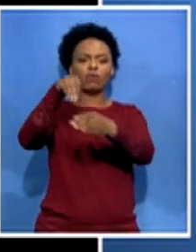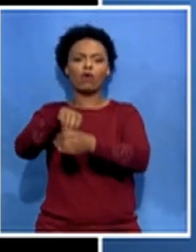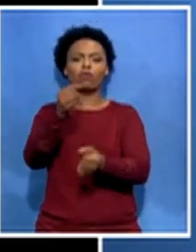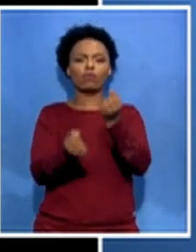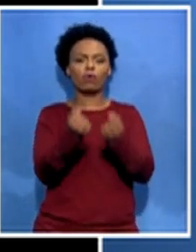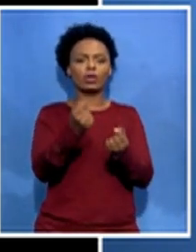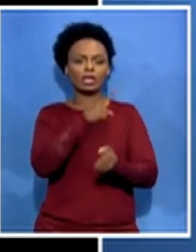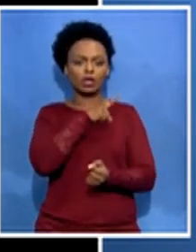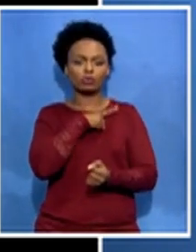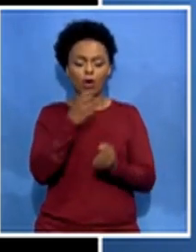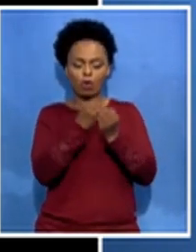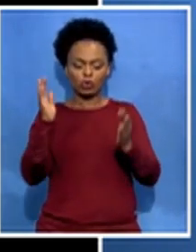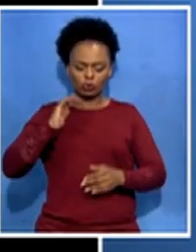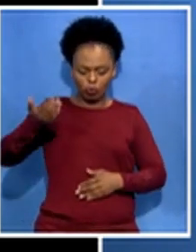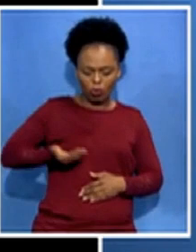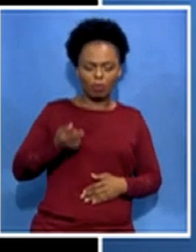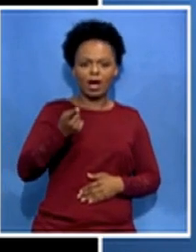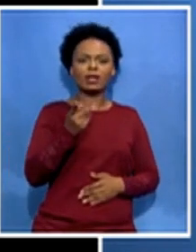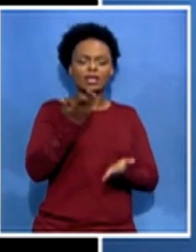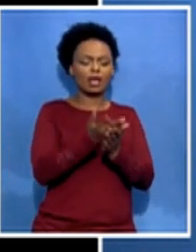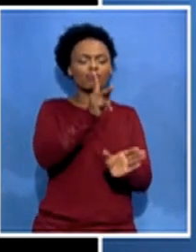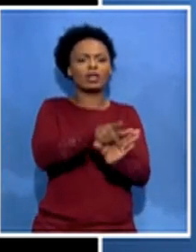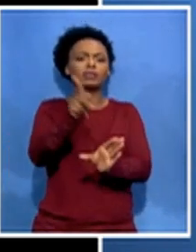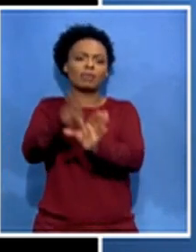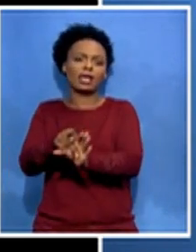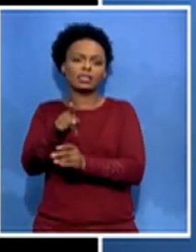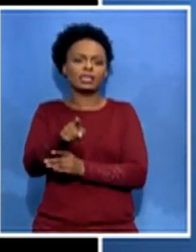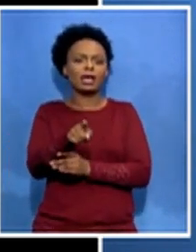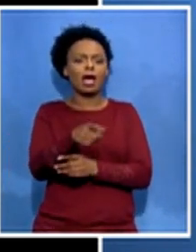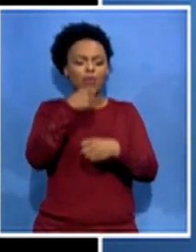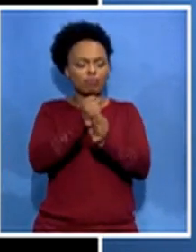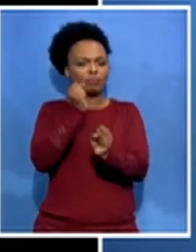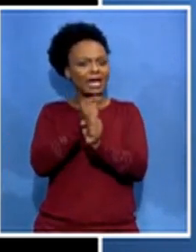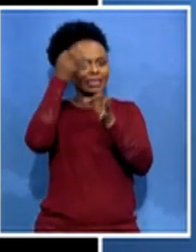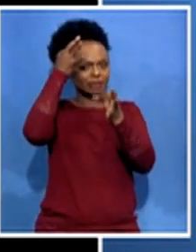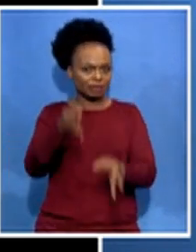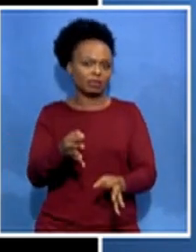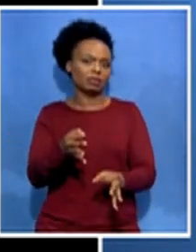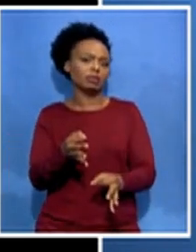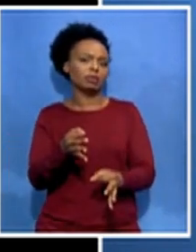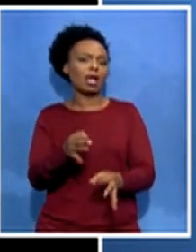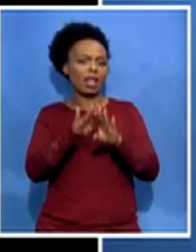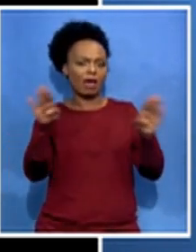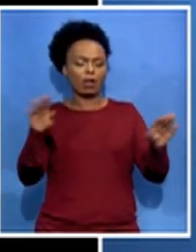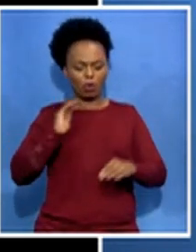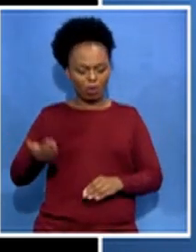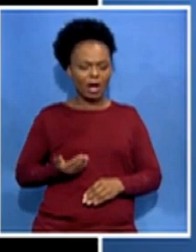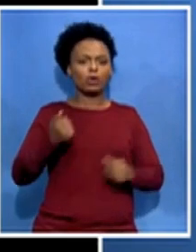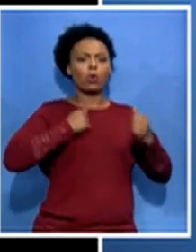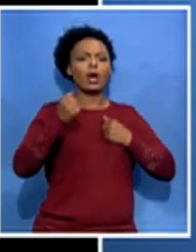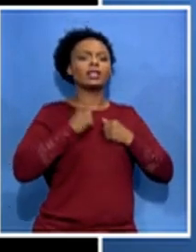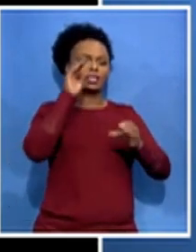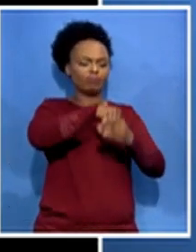to participate in decision making levels different levels be it in the judiciary the legislature